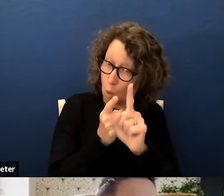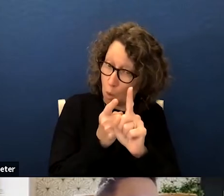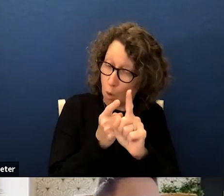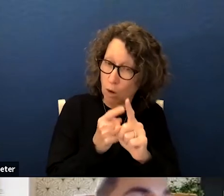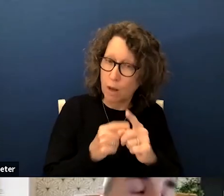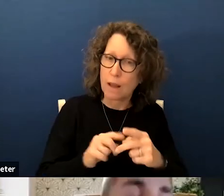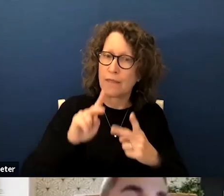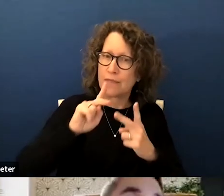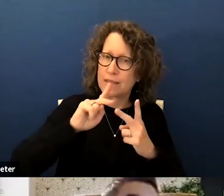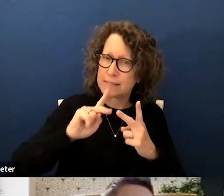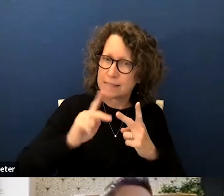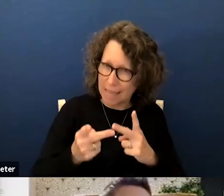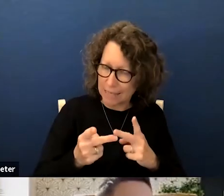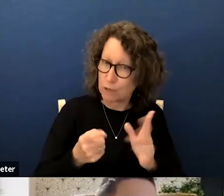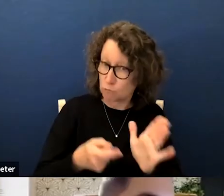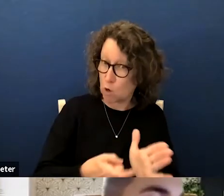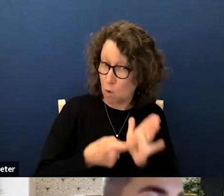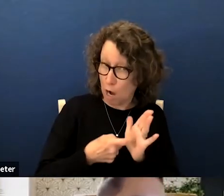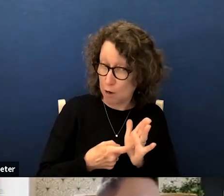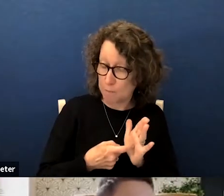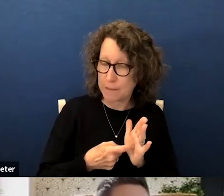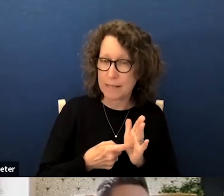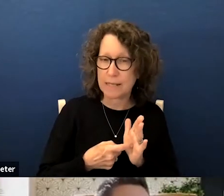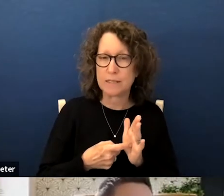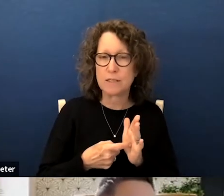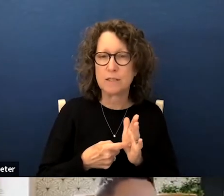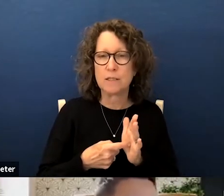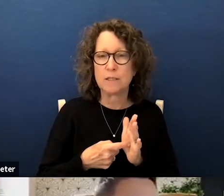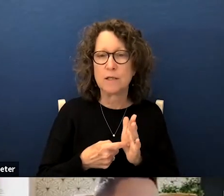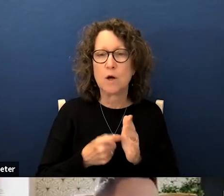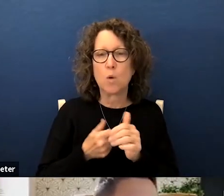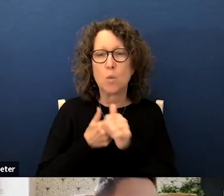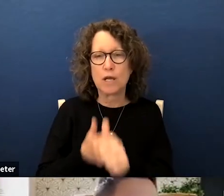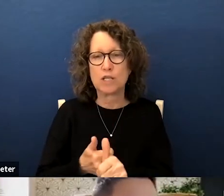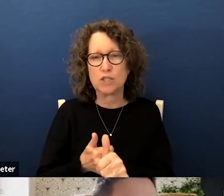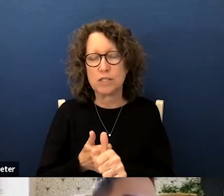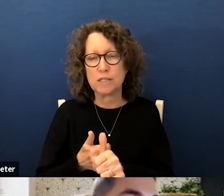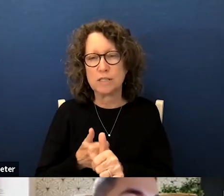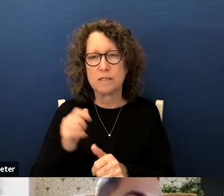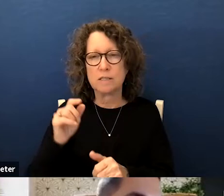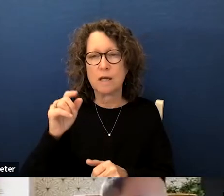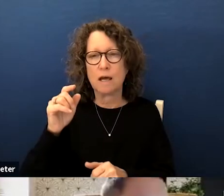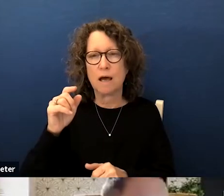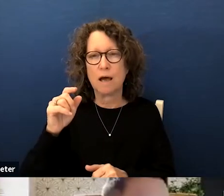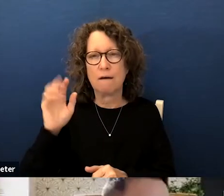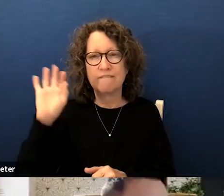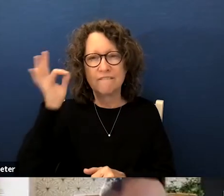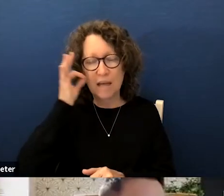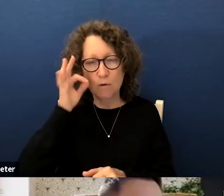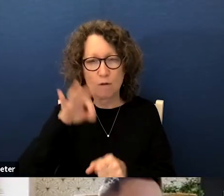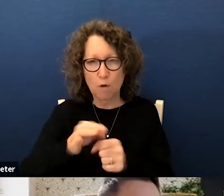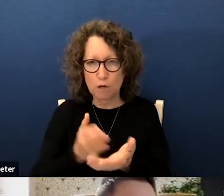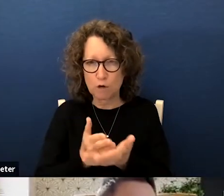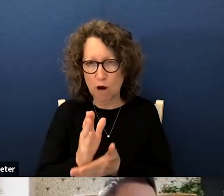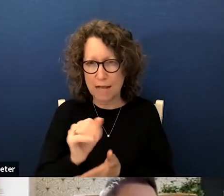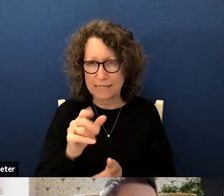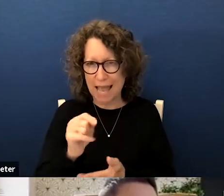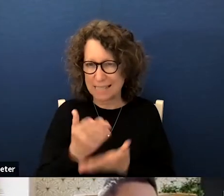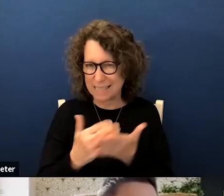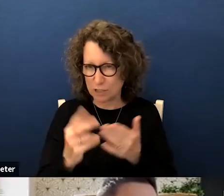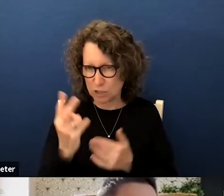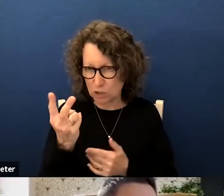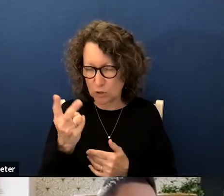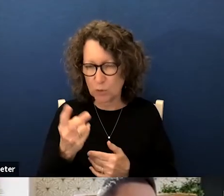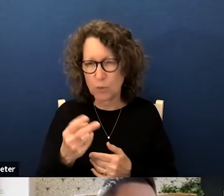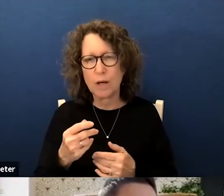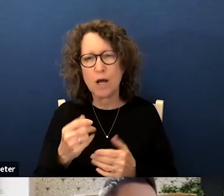second requirement which is drawn to comply with section two of the federal voting rights act um and basically what that means is